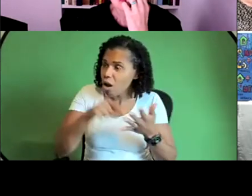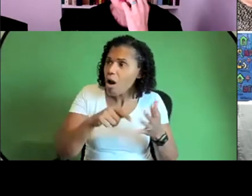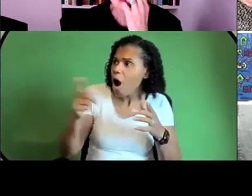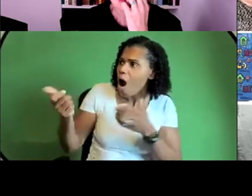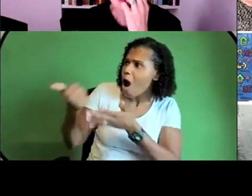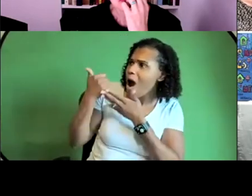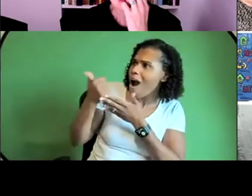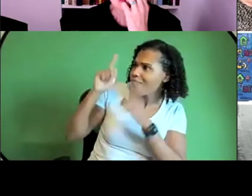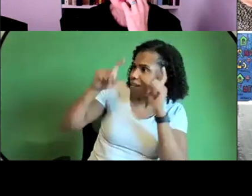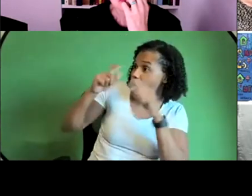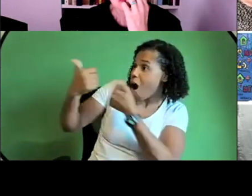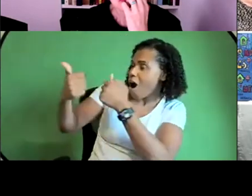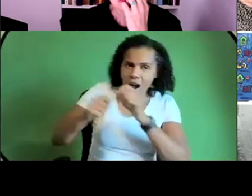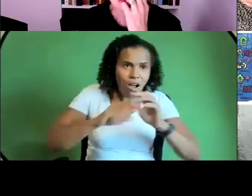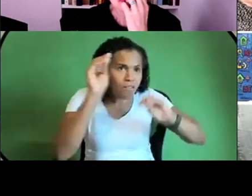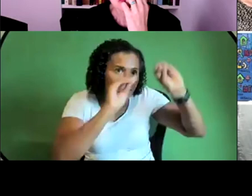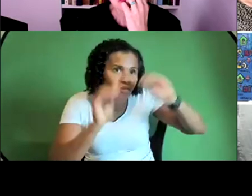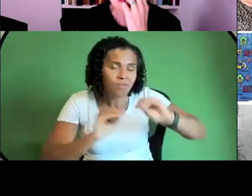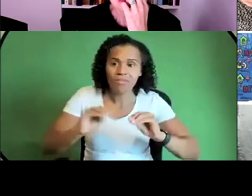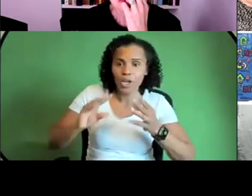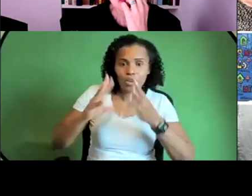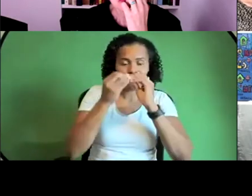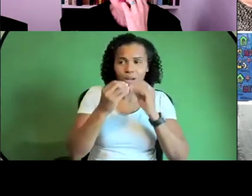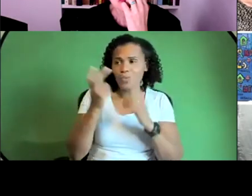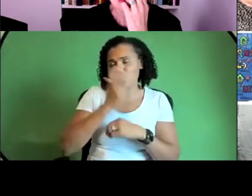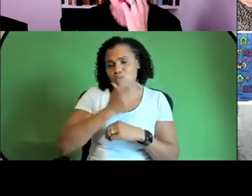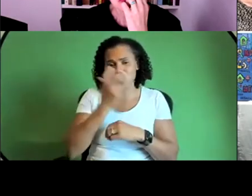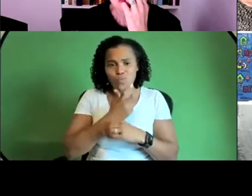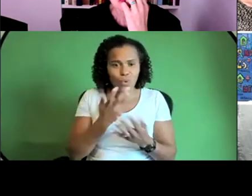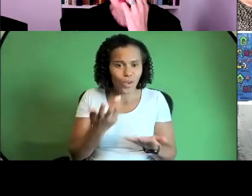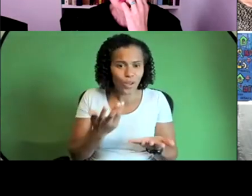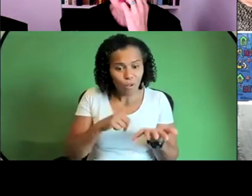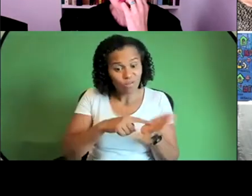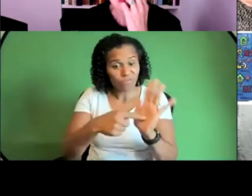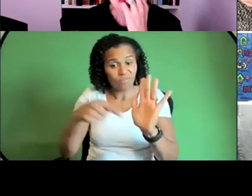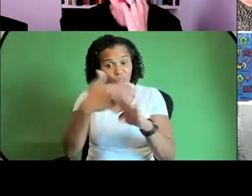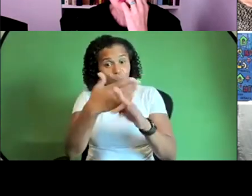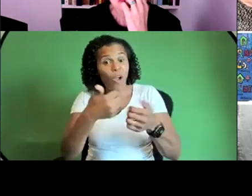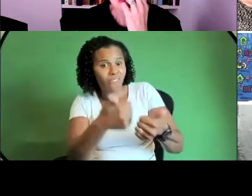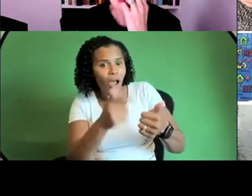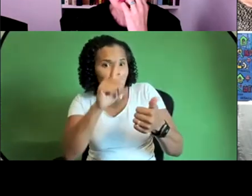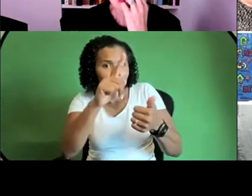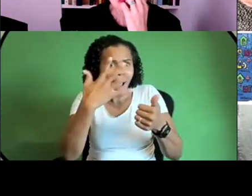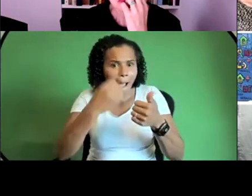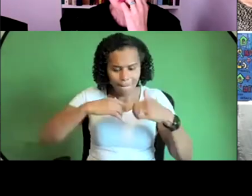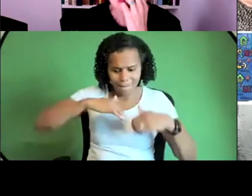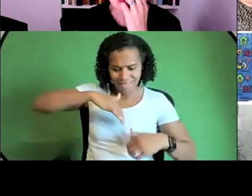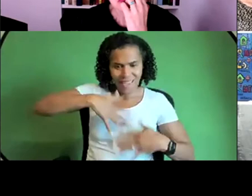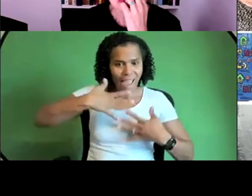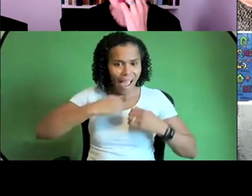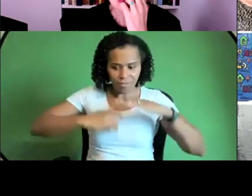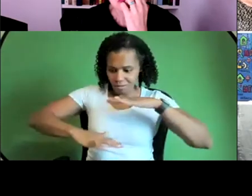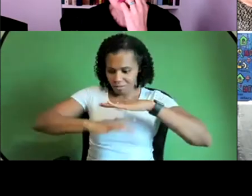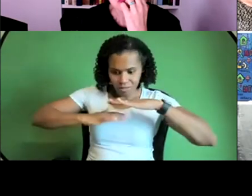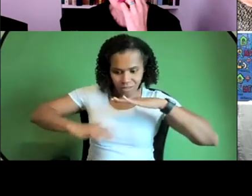what's left from that is this kind of trace of an experience uh and that's uh that and that's kind of one